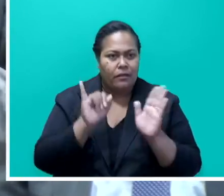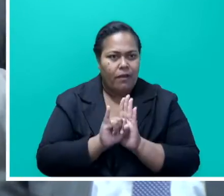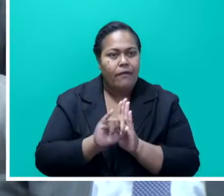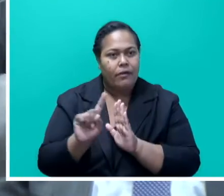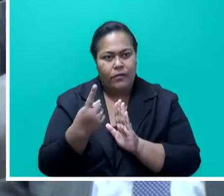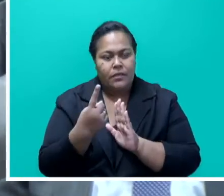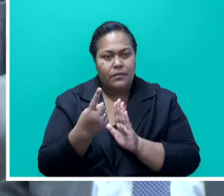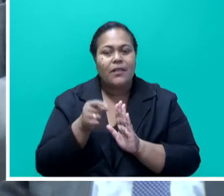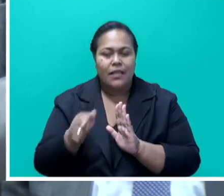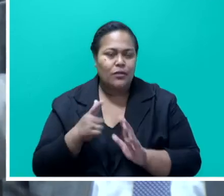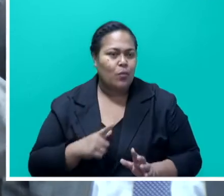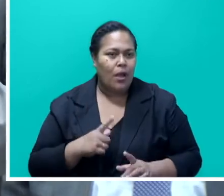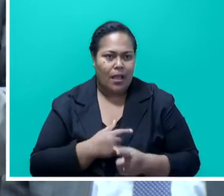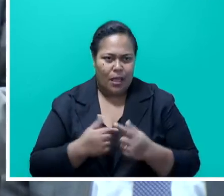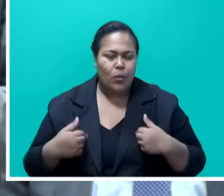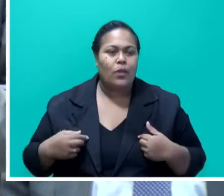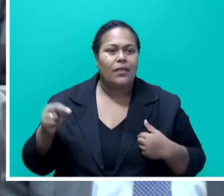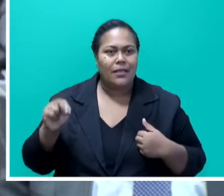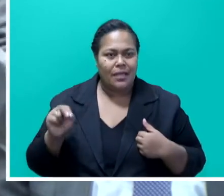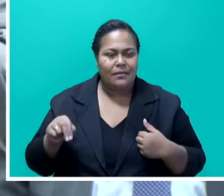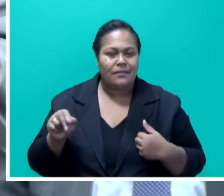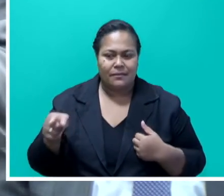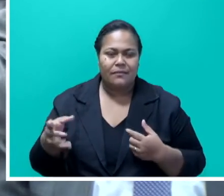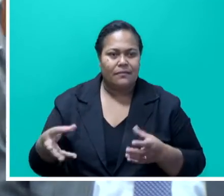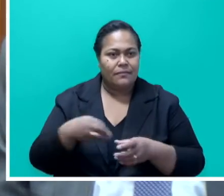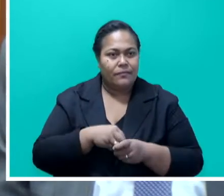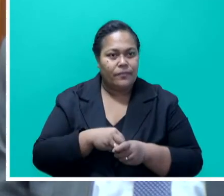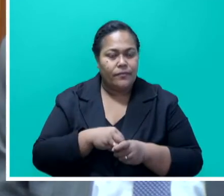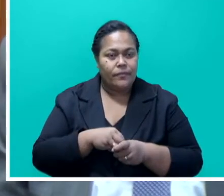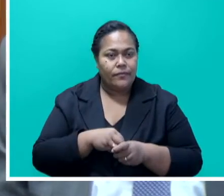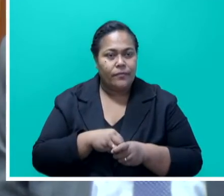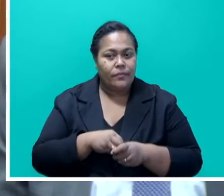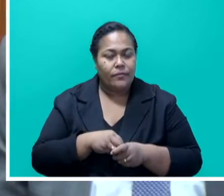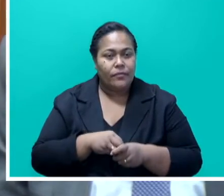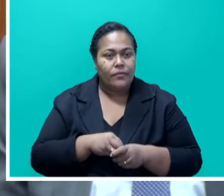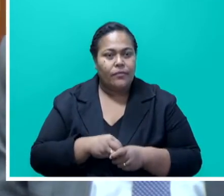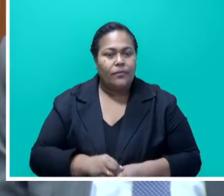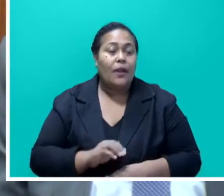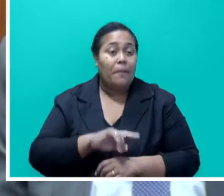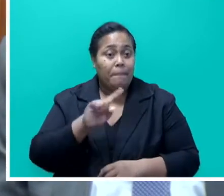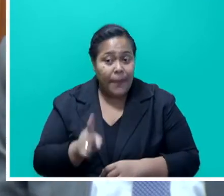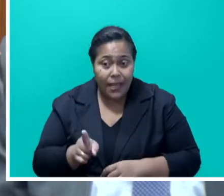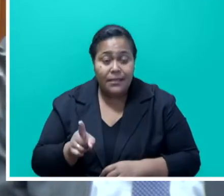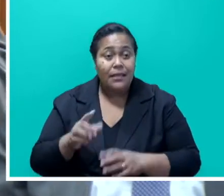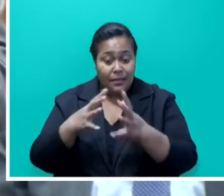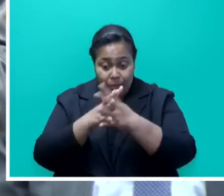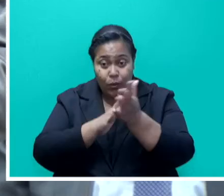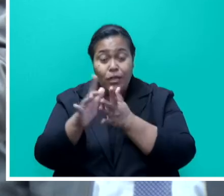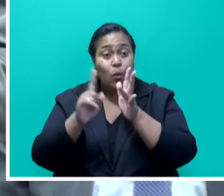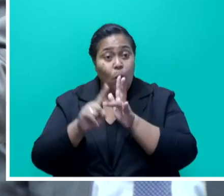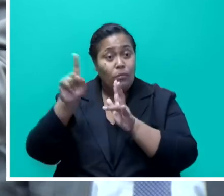classification system has a two-in-place. But this is in keeping with what WHO had put out in its guidance,